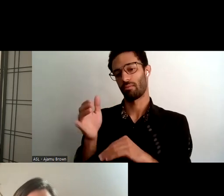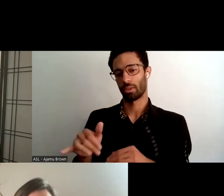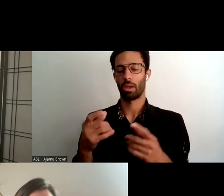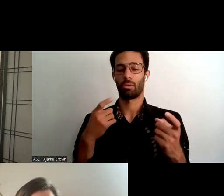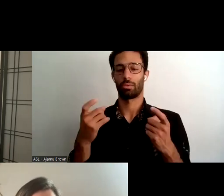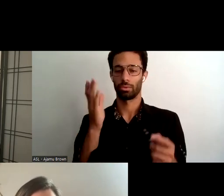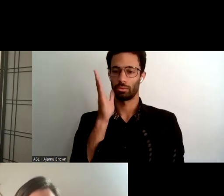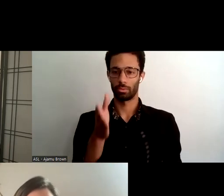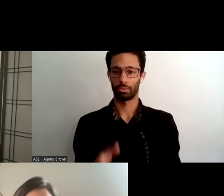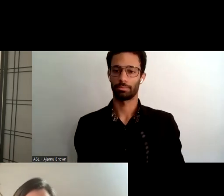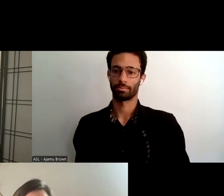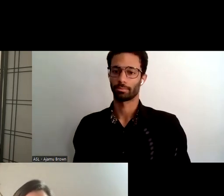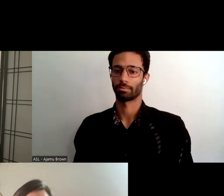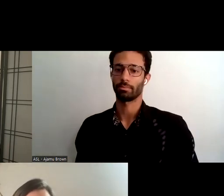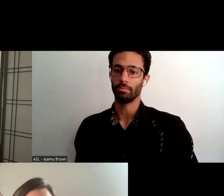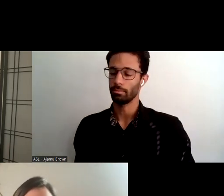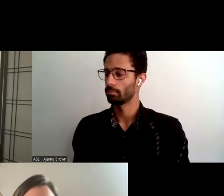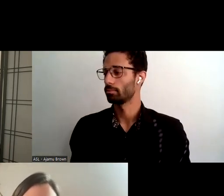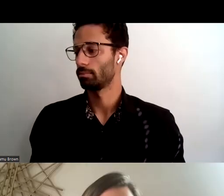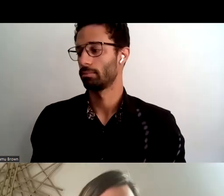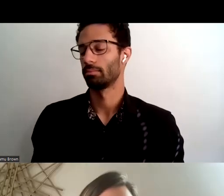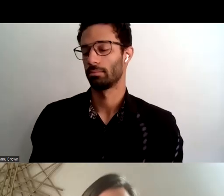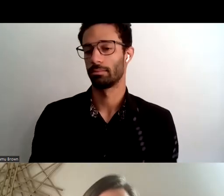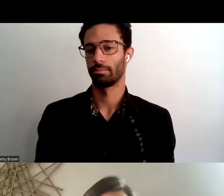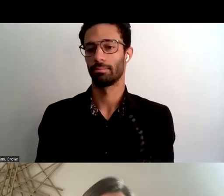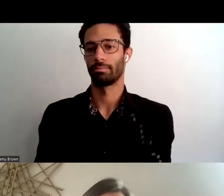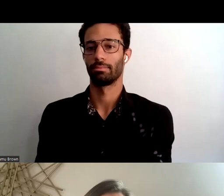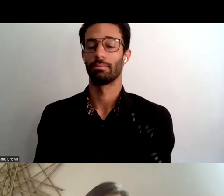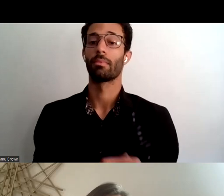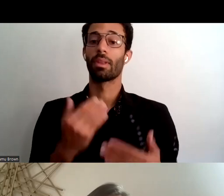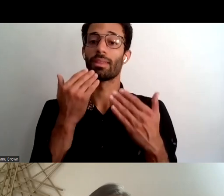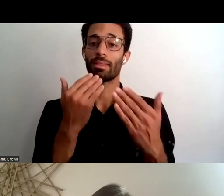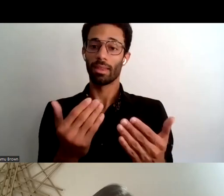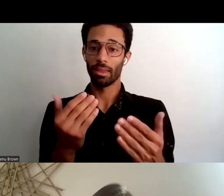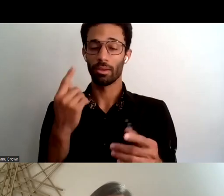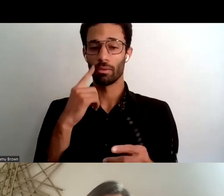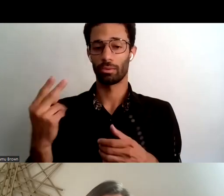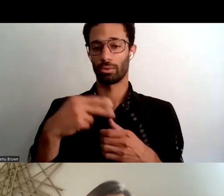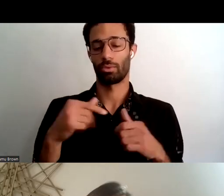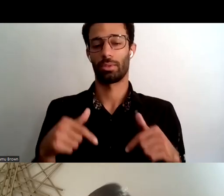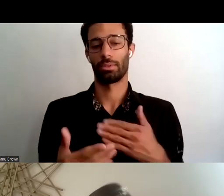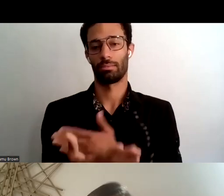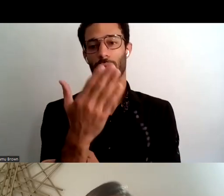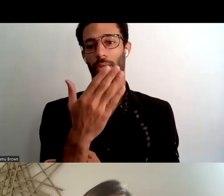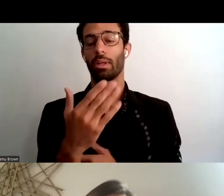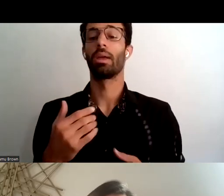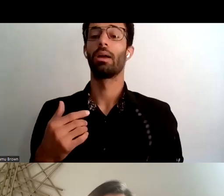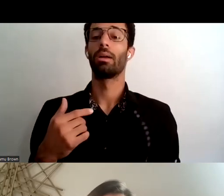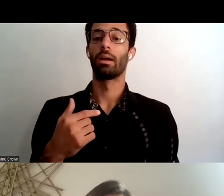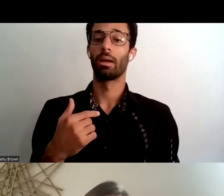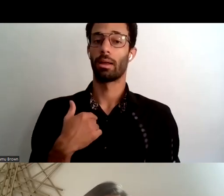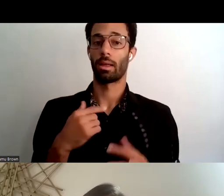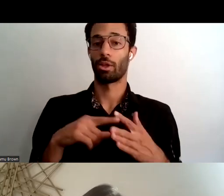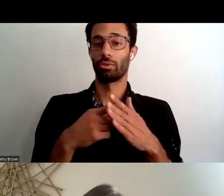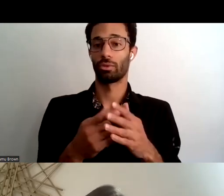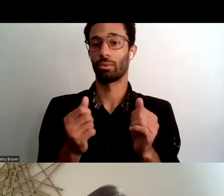all yours great thank you laurie thank you everyone again for joining this morning i will uh as laurie mentioned i'll start with the